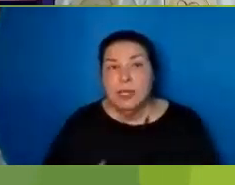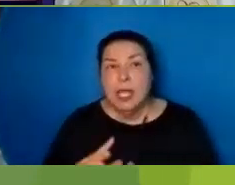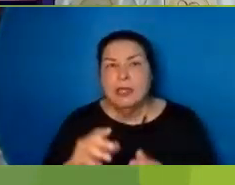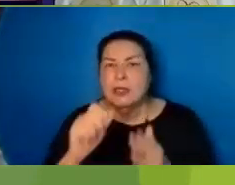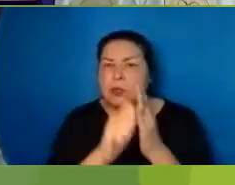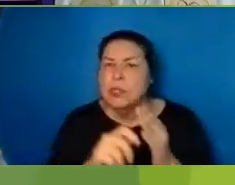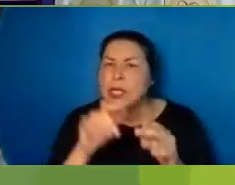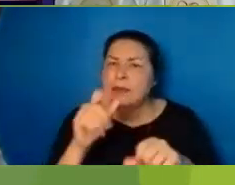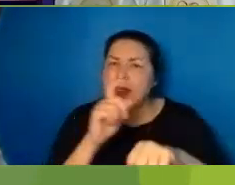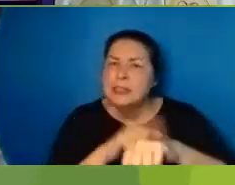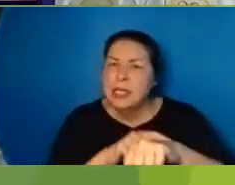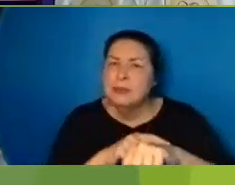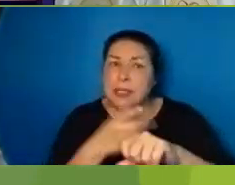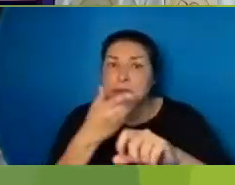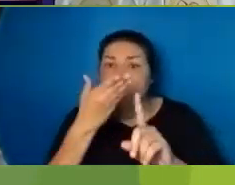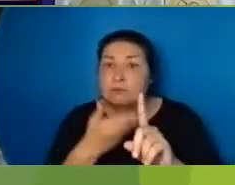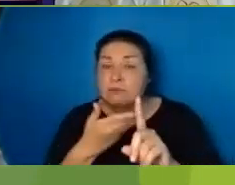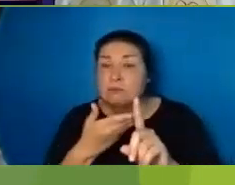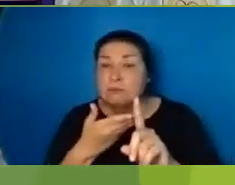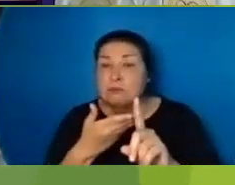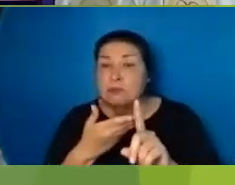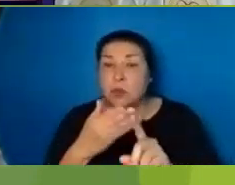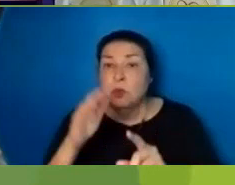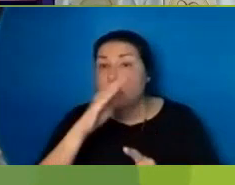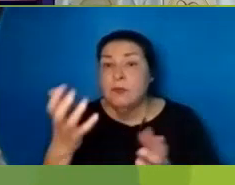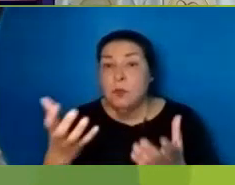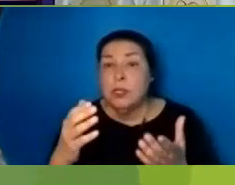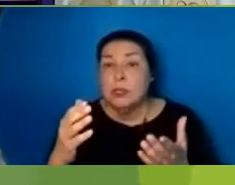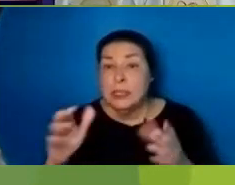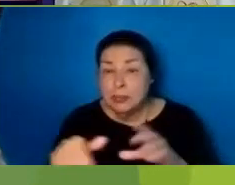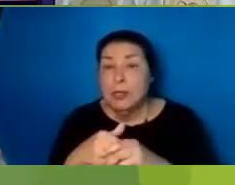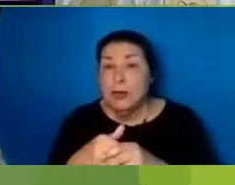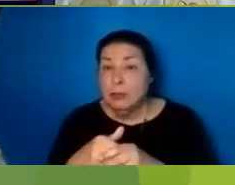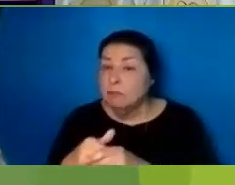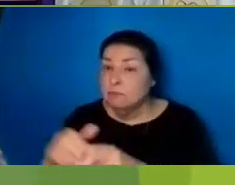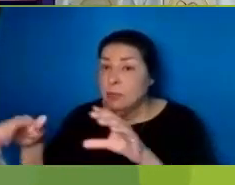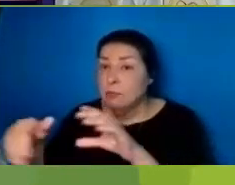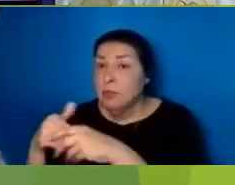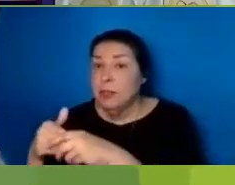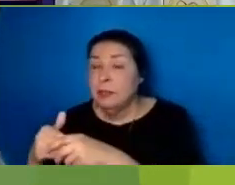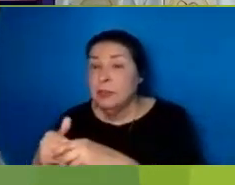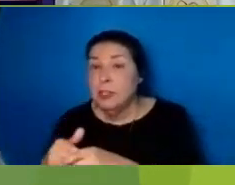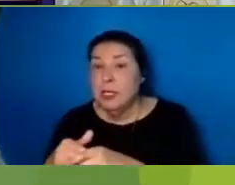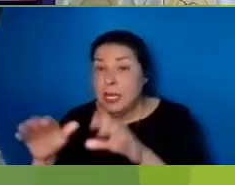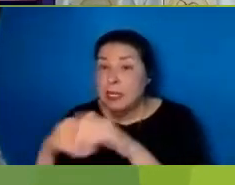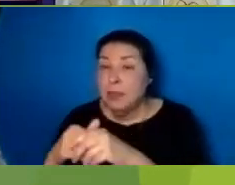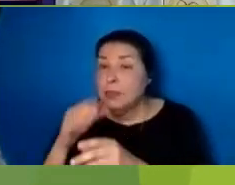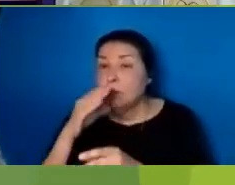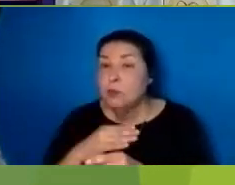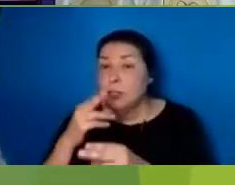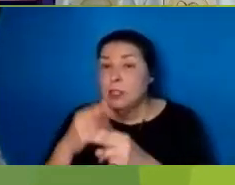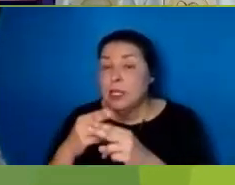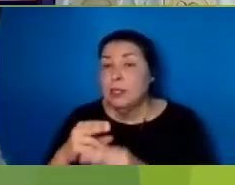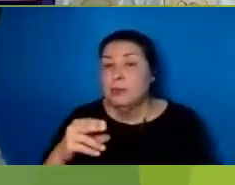Married Late and unexpectedly To one Joy Gresham Surprised